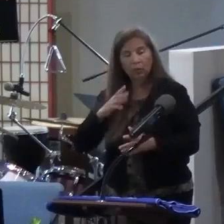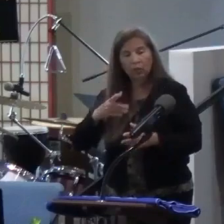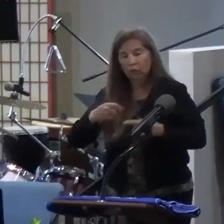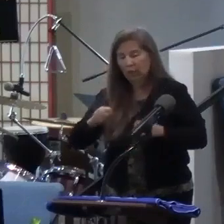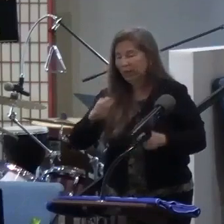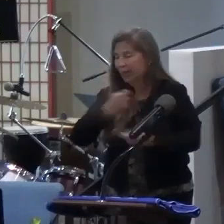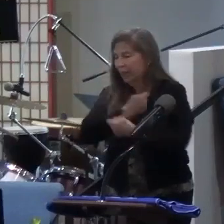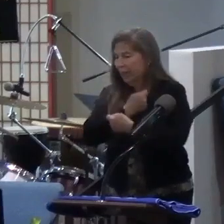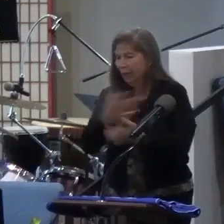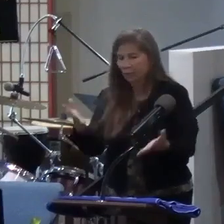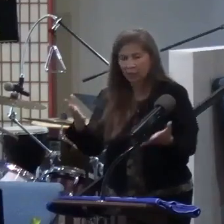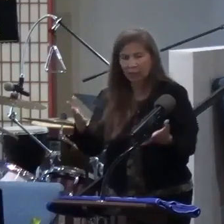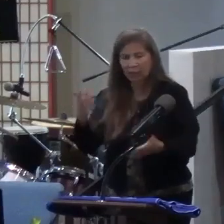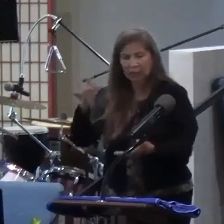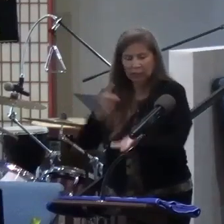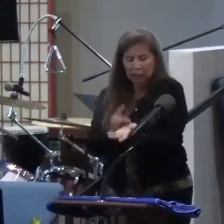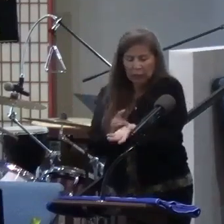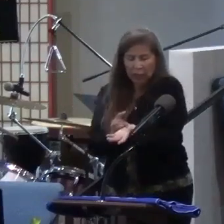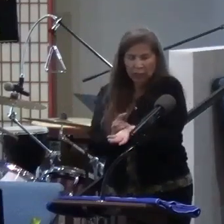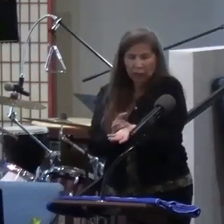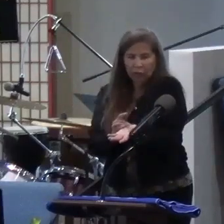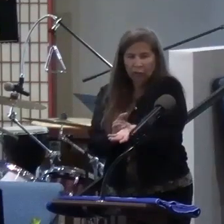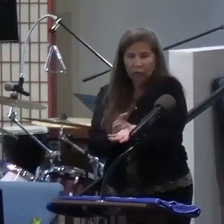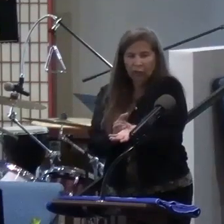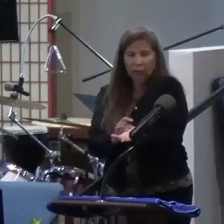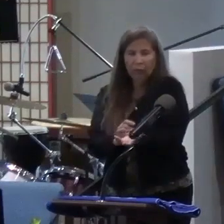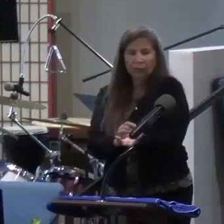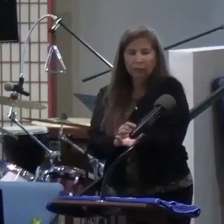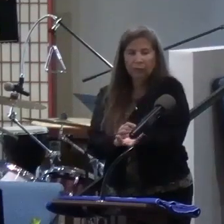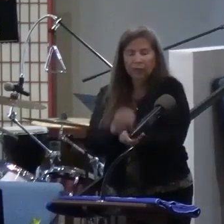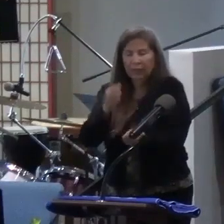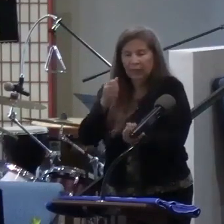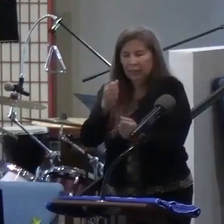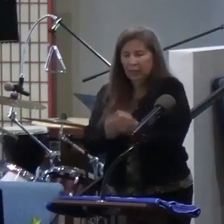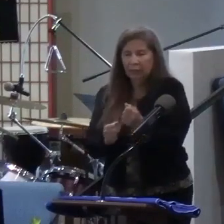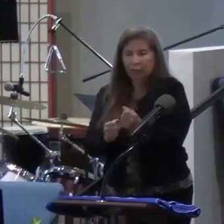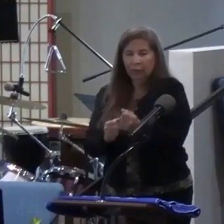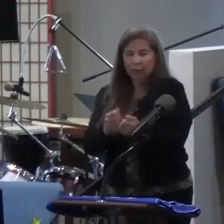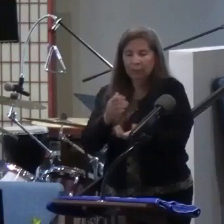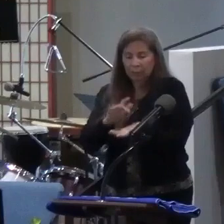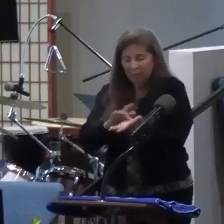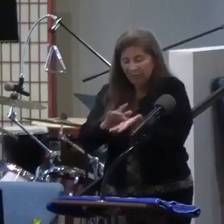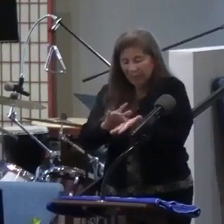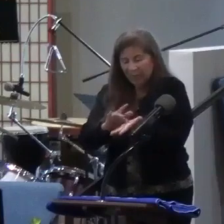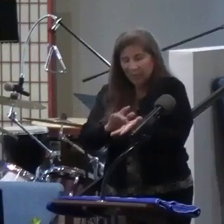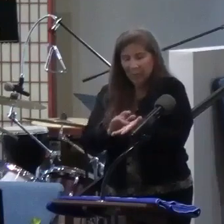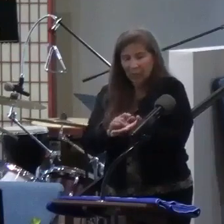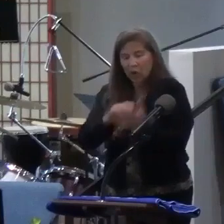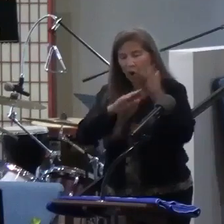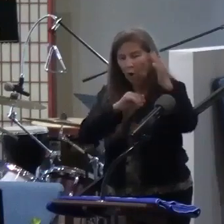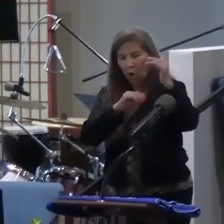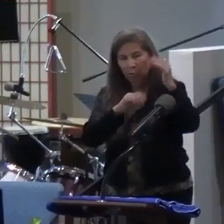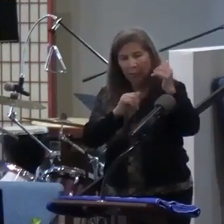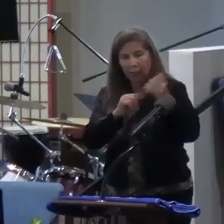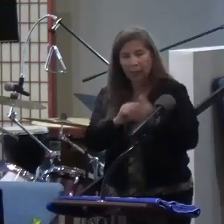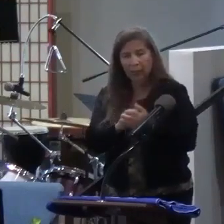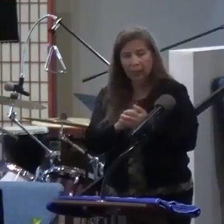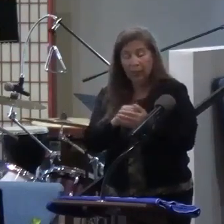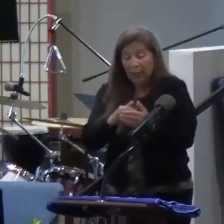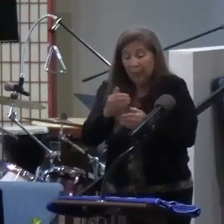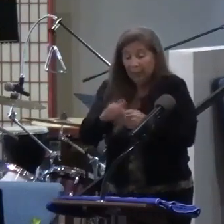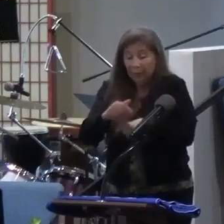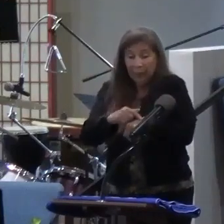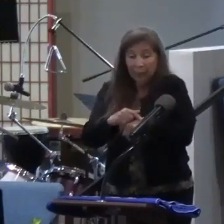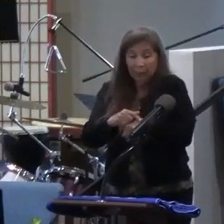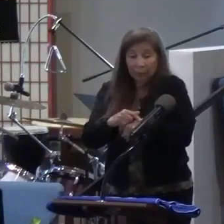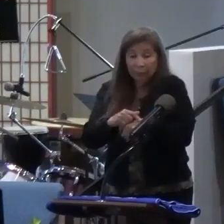every single doctor there was. Every kind of medicine. Every time hoping that next appointment, that next